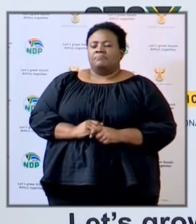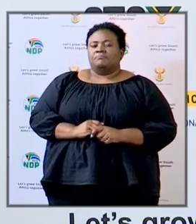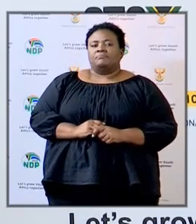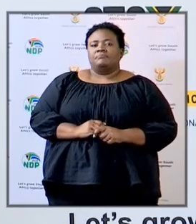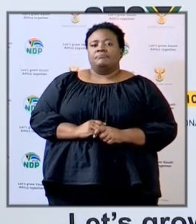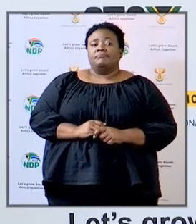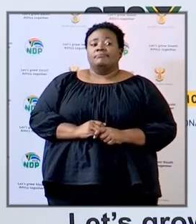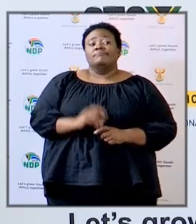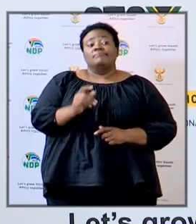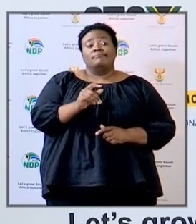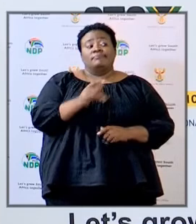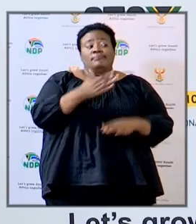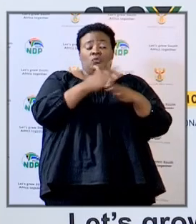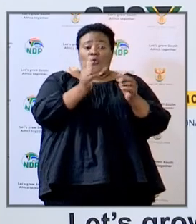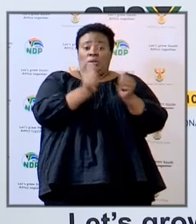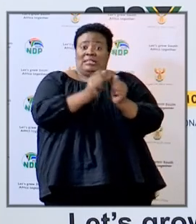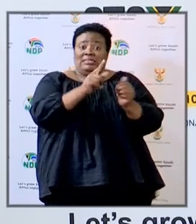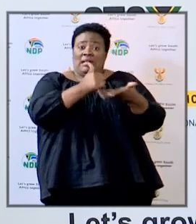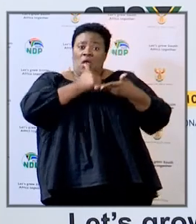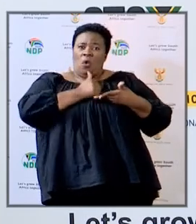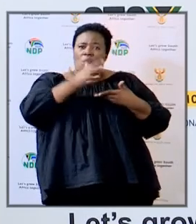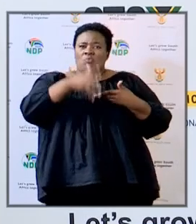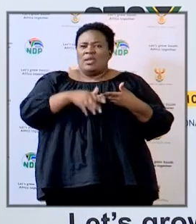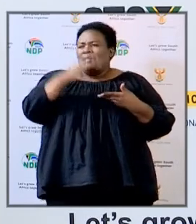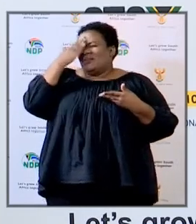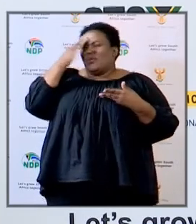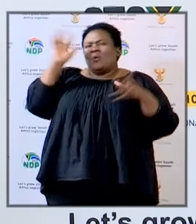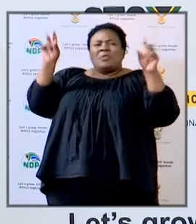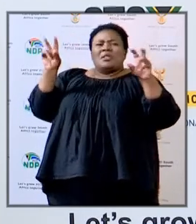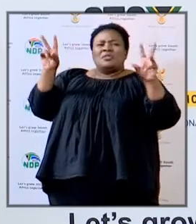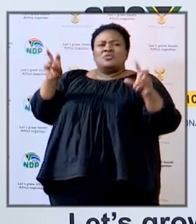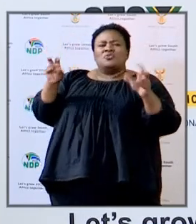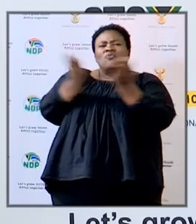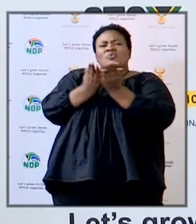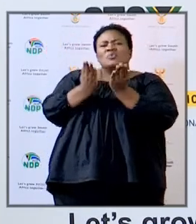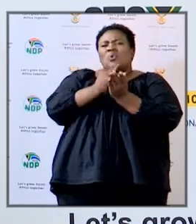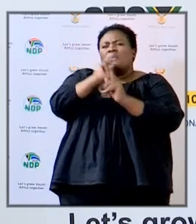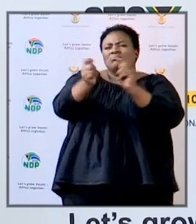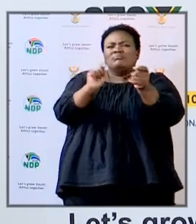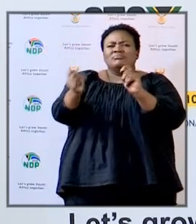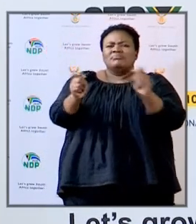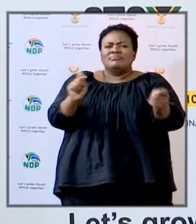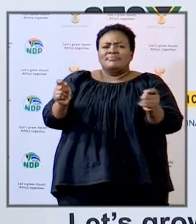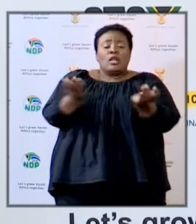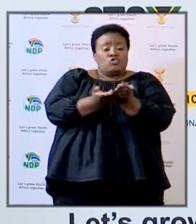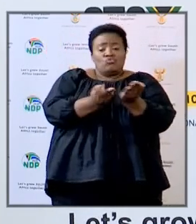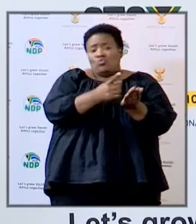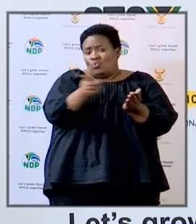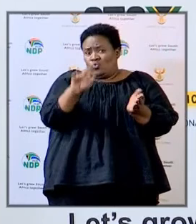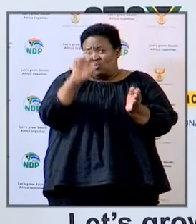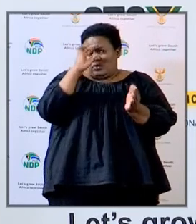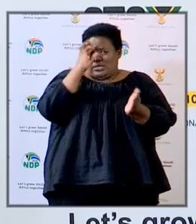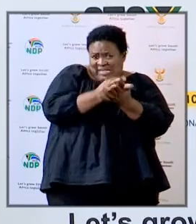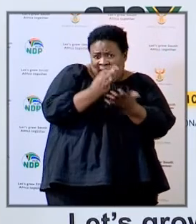colleagues will help me about the other one school fees you know the matter of school fees we have left it to schools